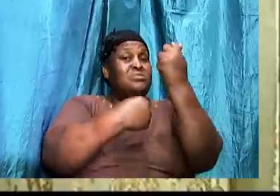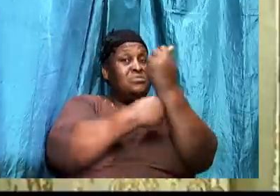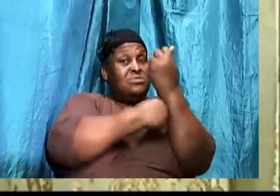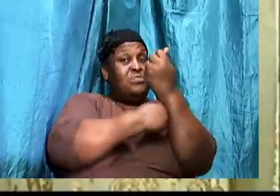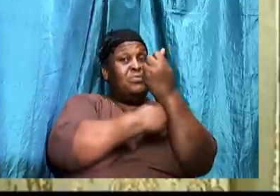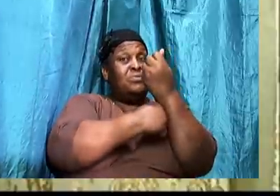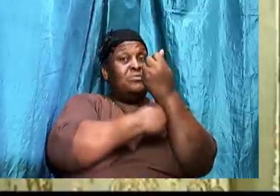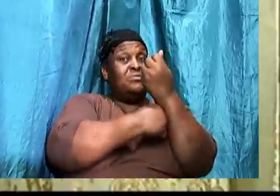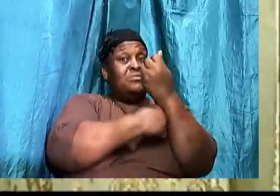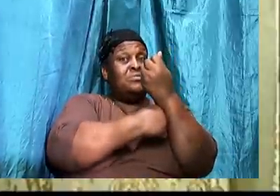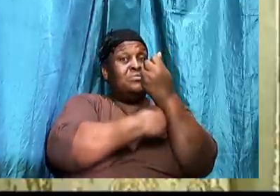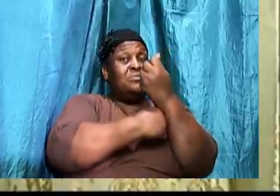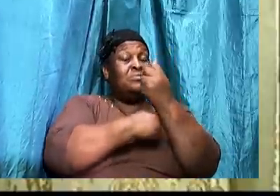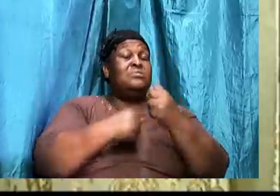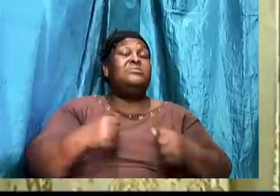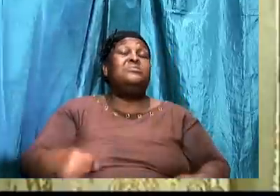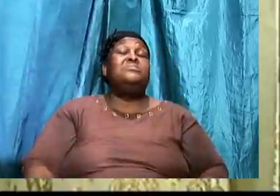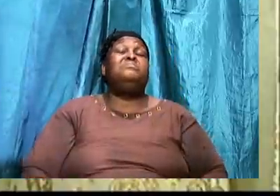Let me say this.